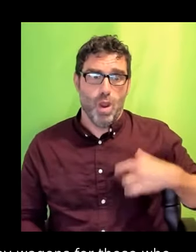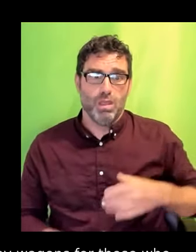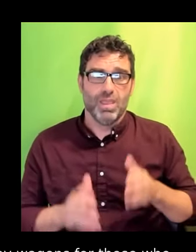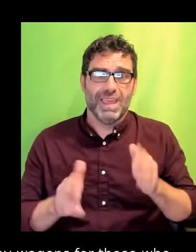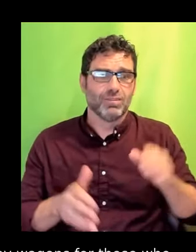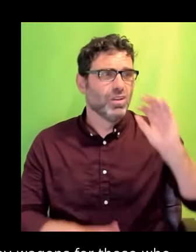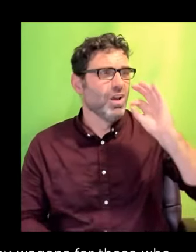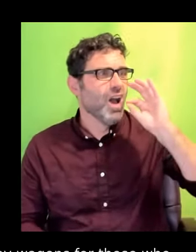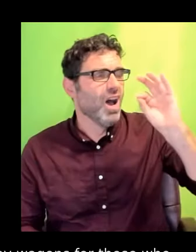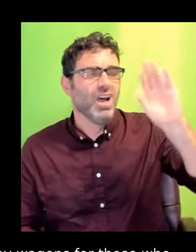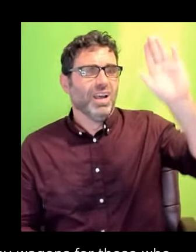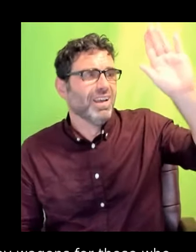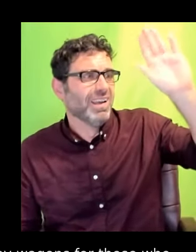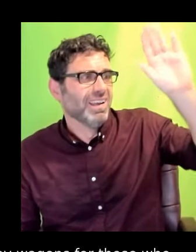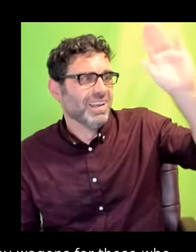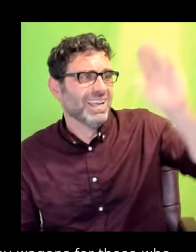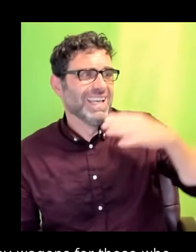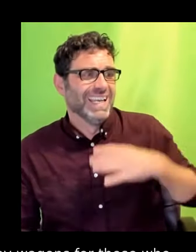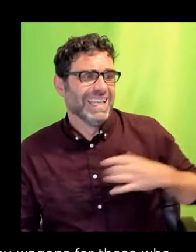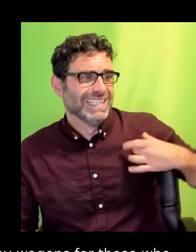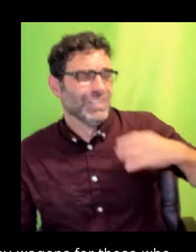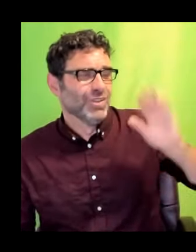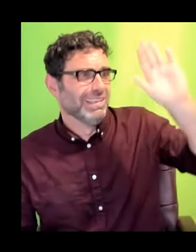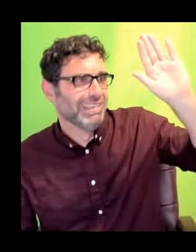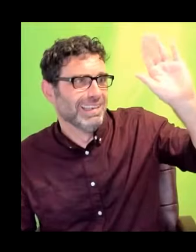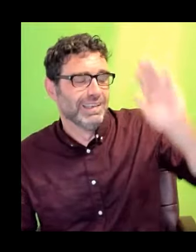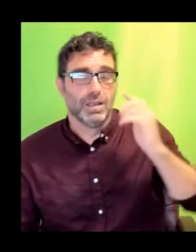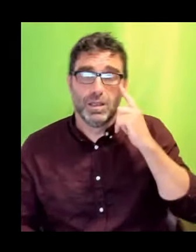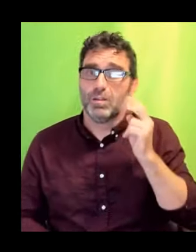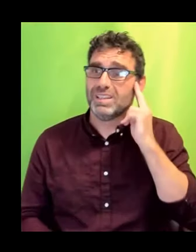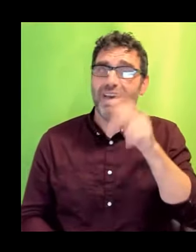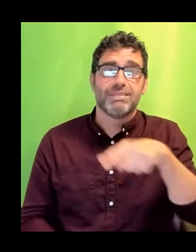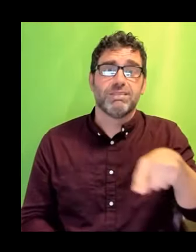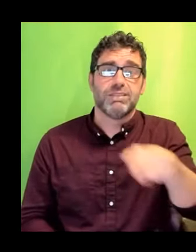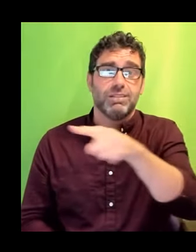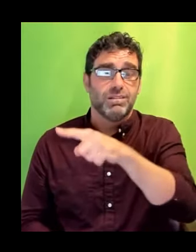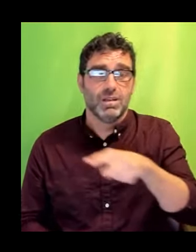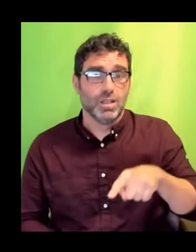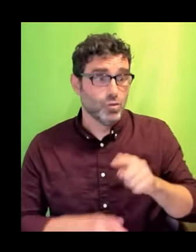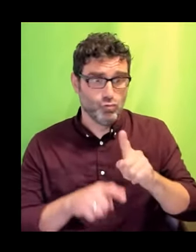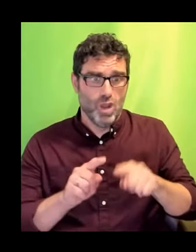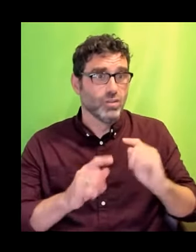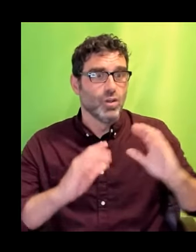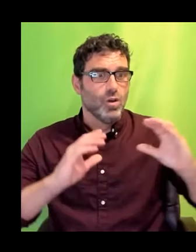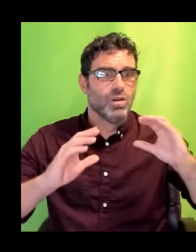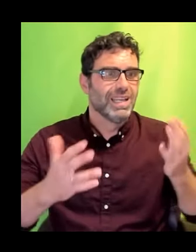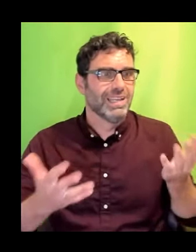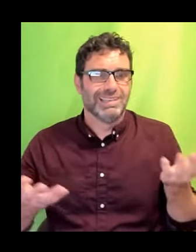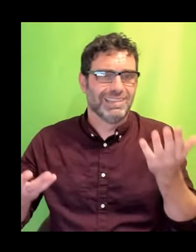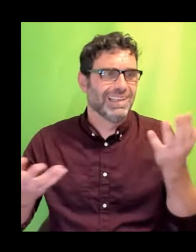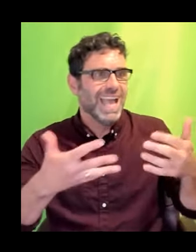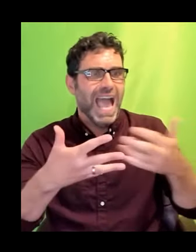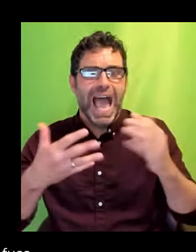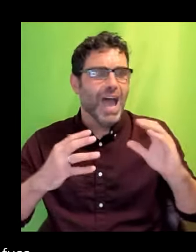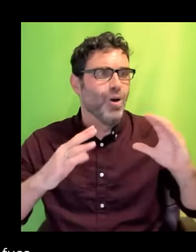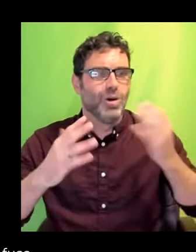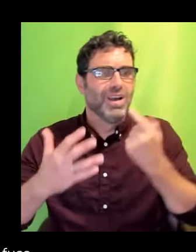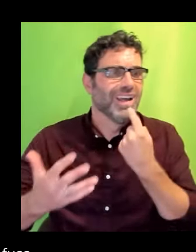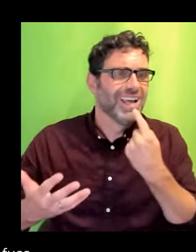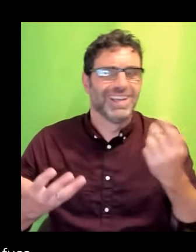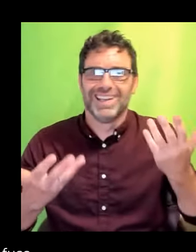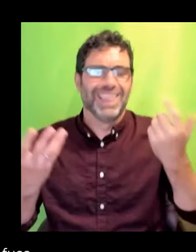Deaf people are denied conversations with key personnel because there isn't a good enough communication system in place. Offices are on